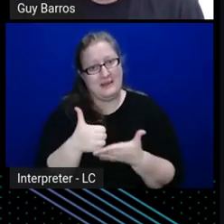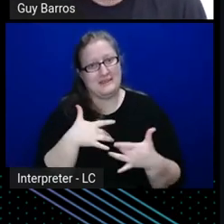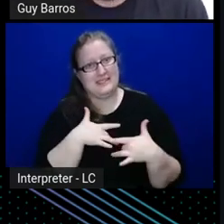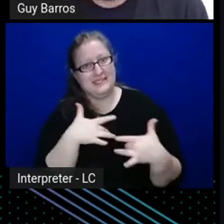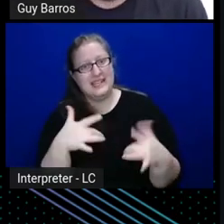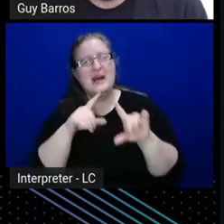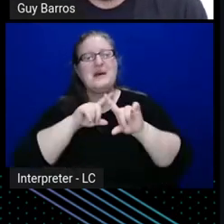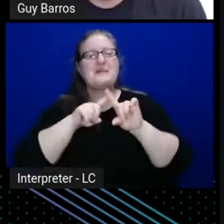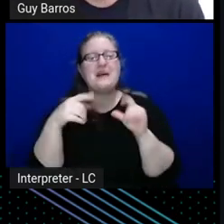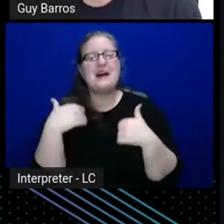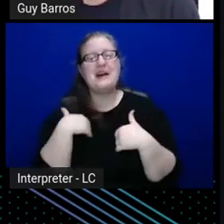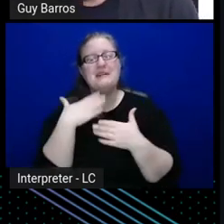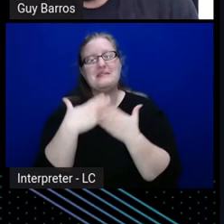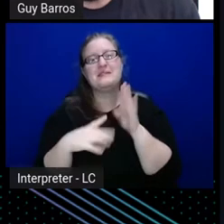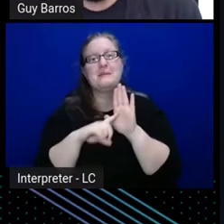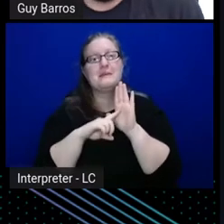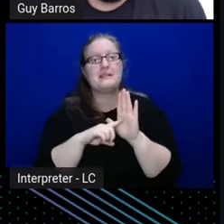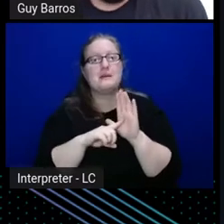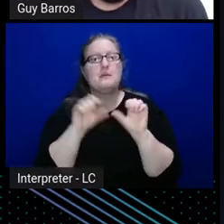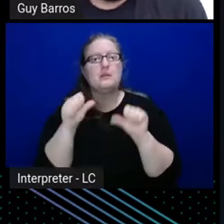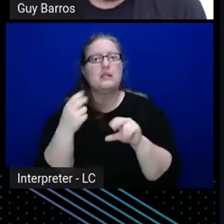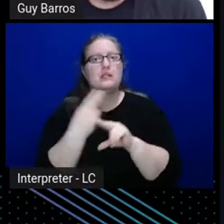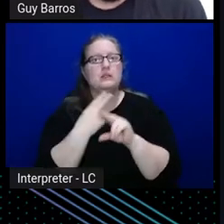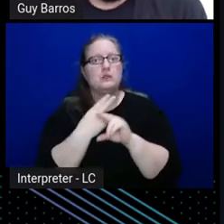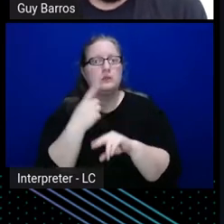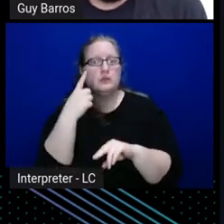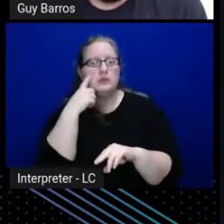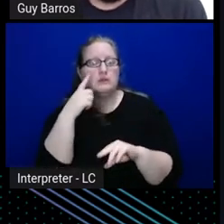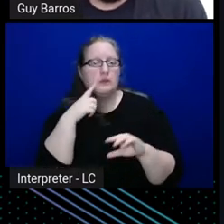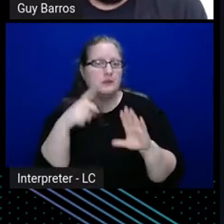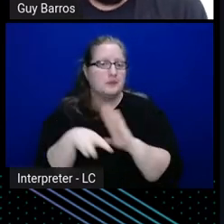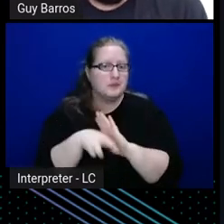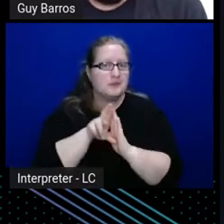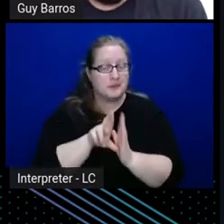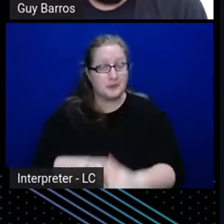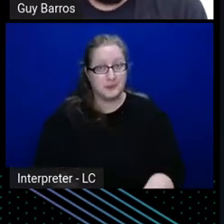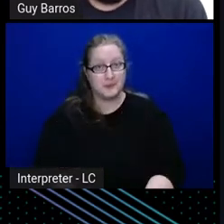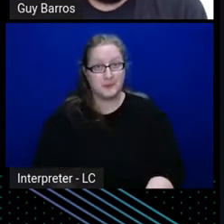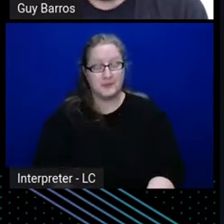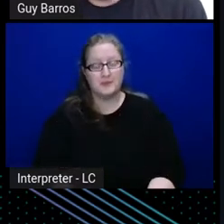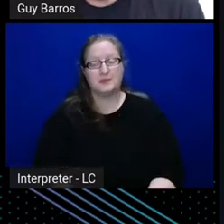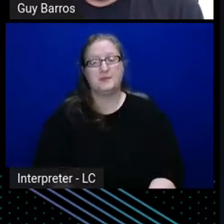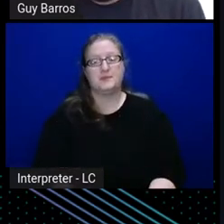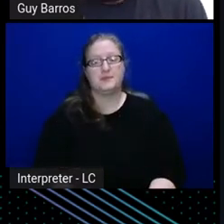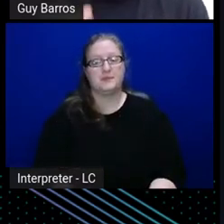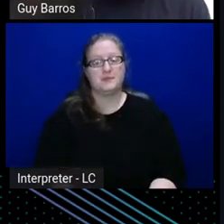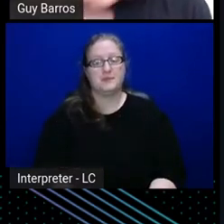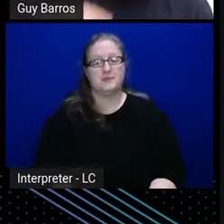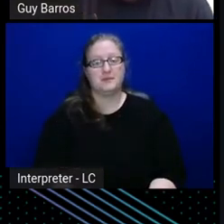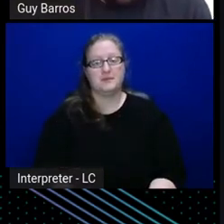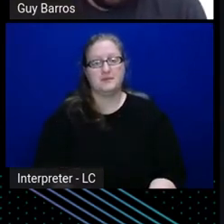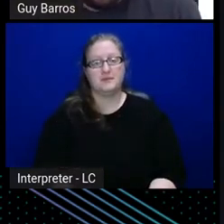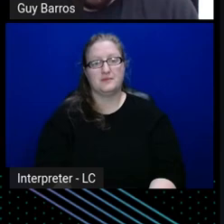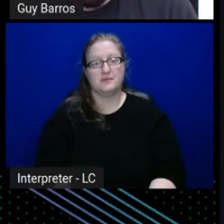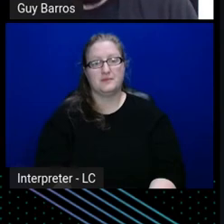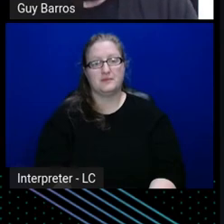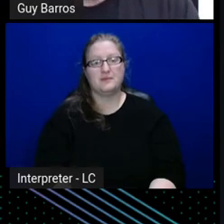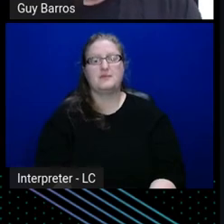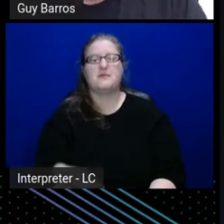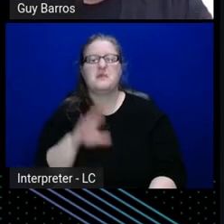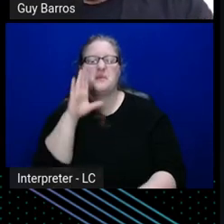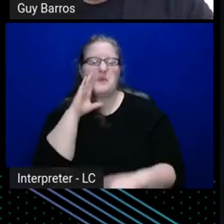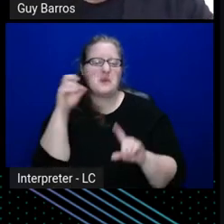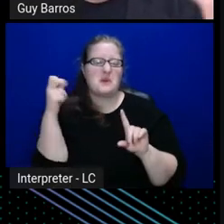here that, uh, can be used as a reference, uh, yeah, and then I forgot, we'll come back to this as well,